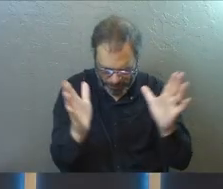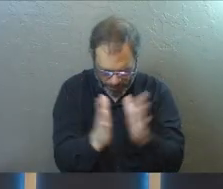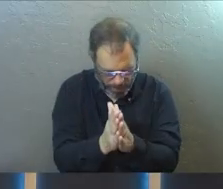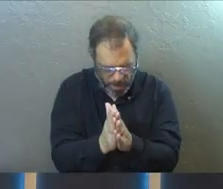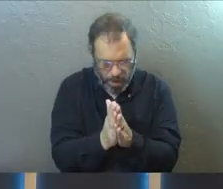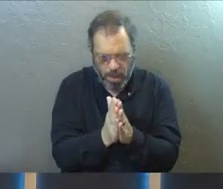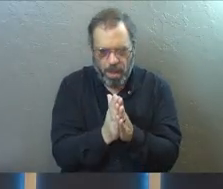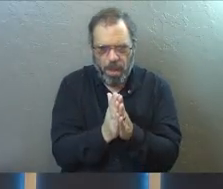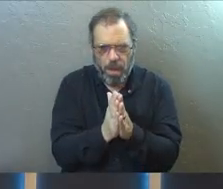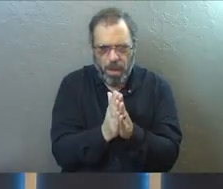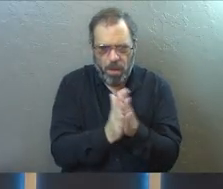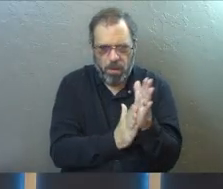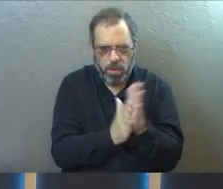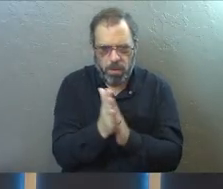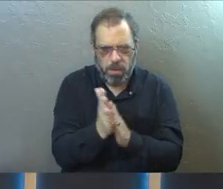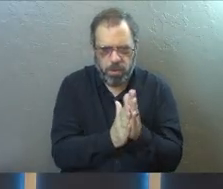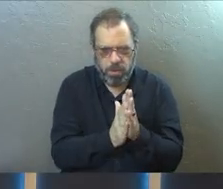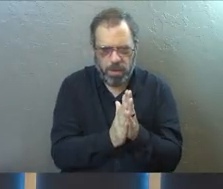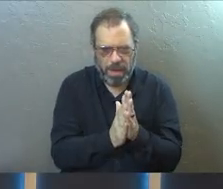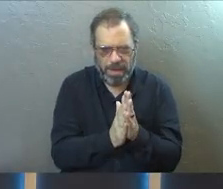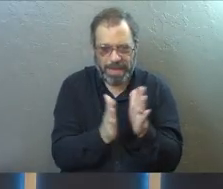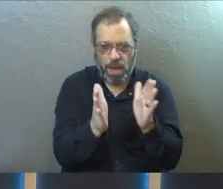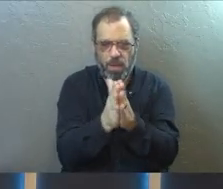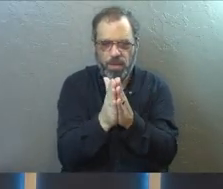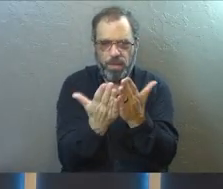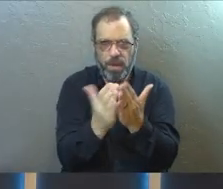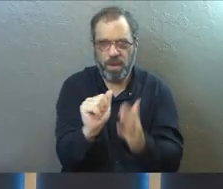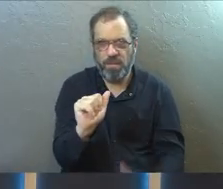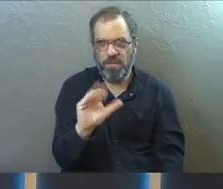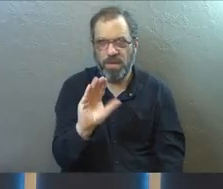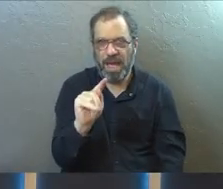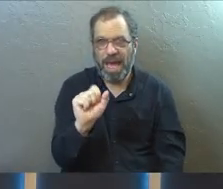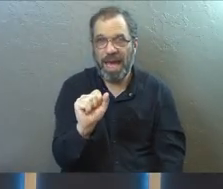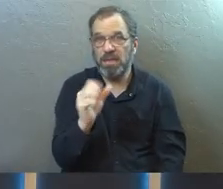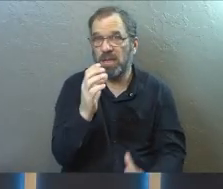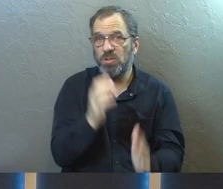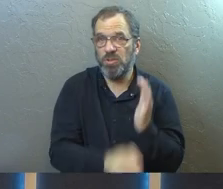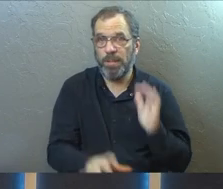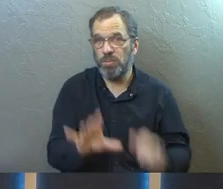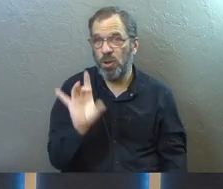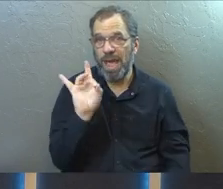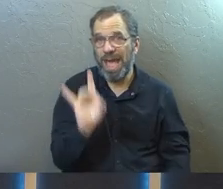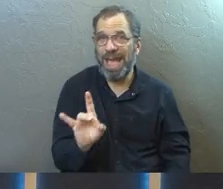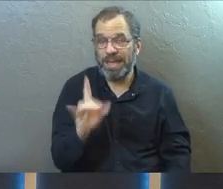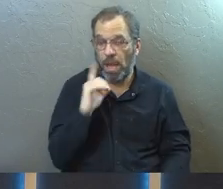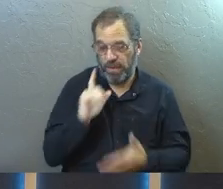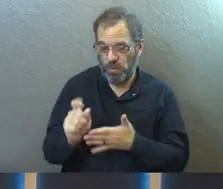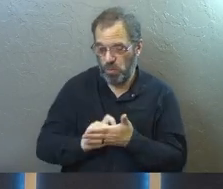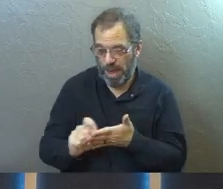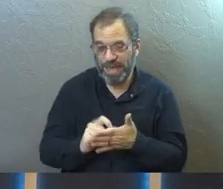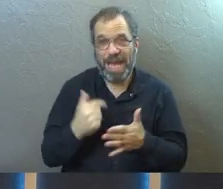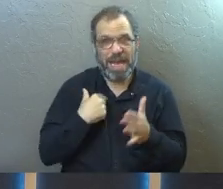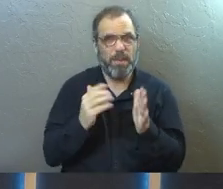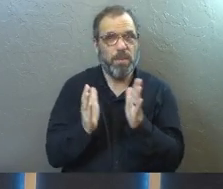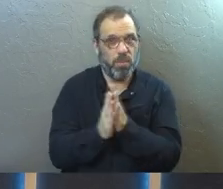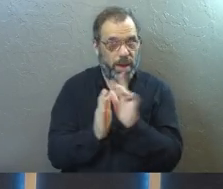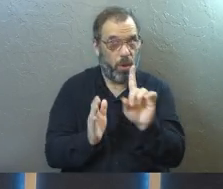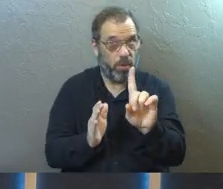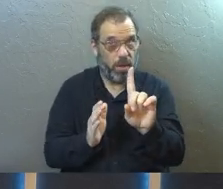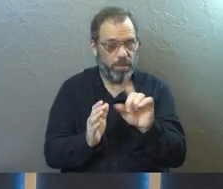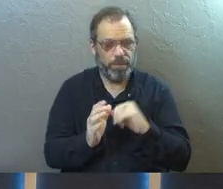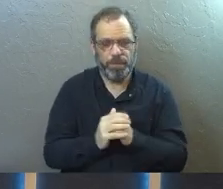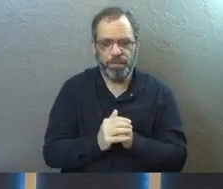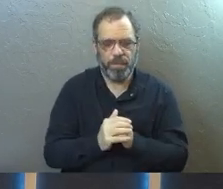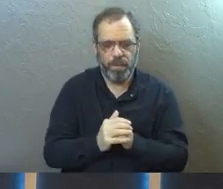All right, we're going into the book of Acts, and we're going to go to Acts chapter 8, if you're a note taker, and I'm going to pray over this just